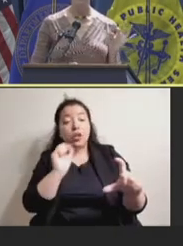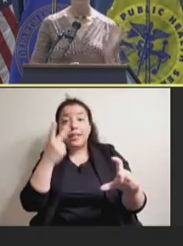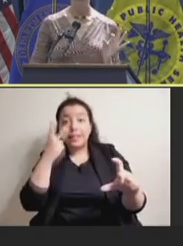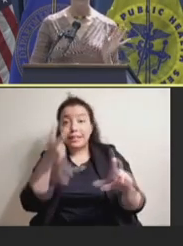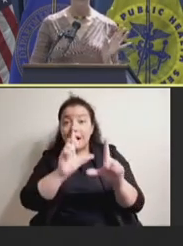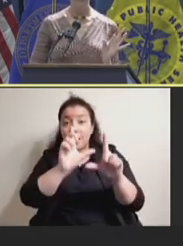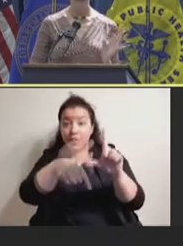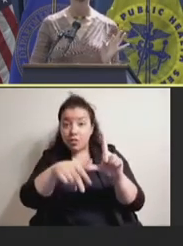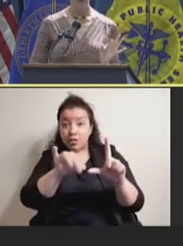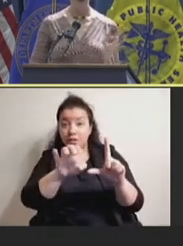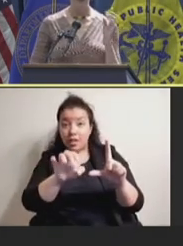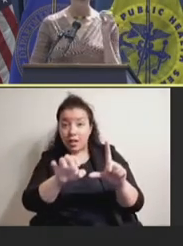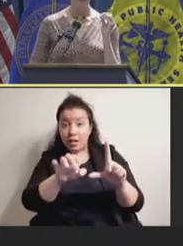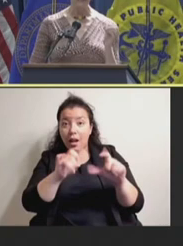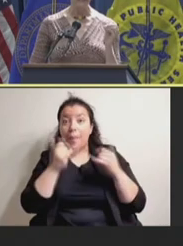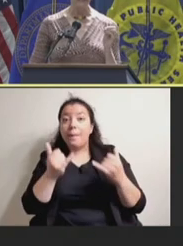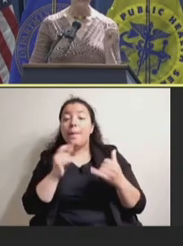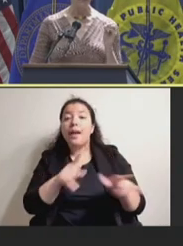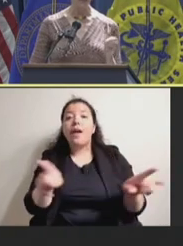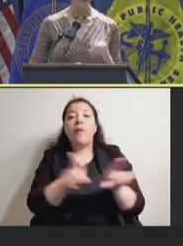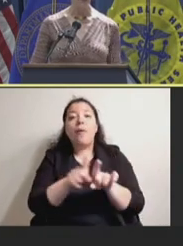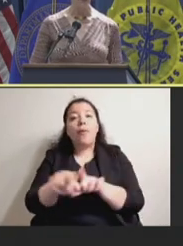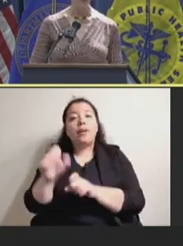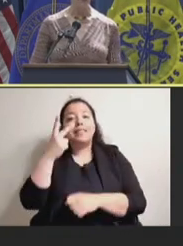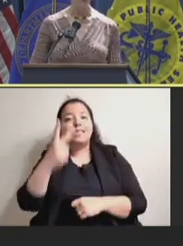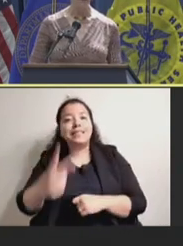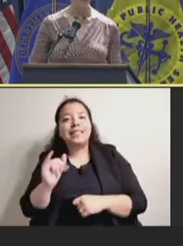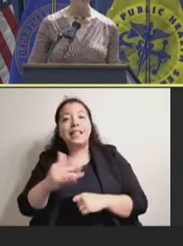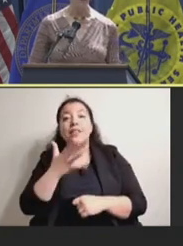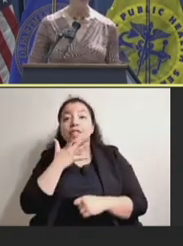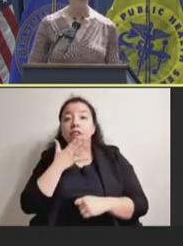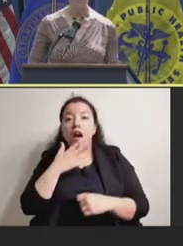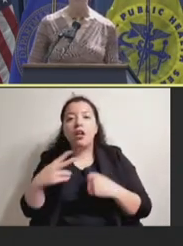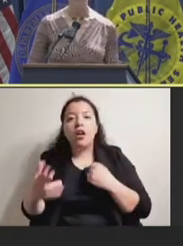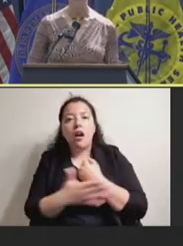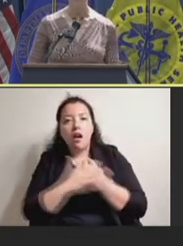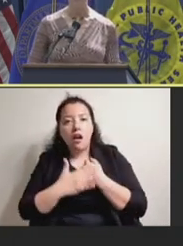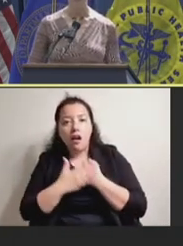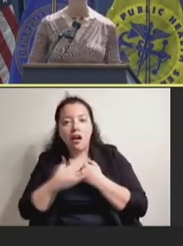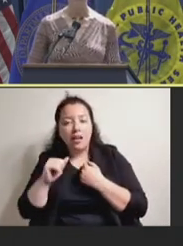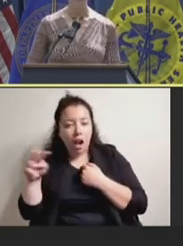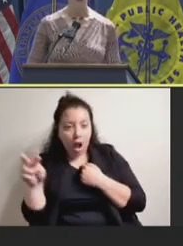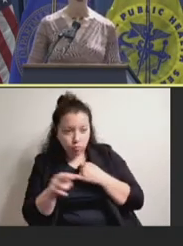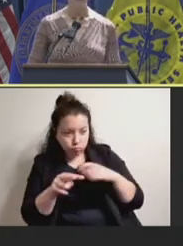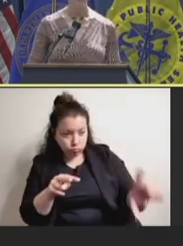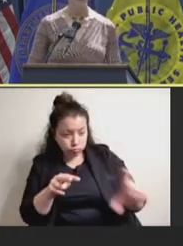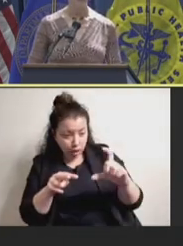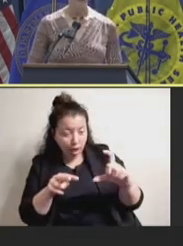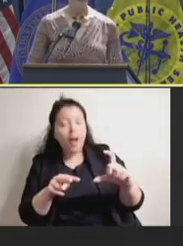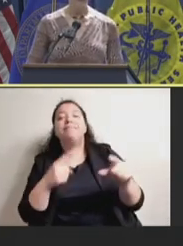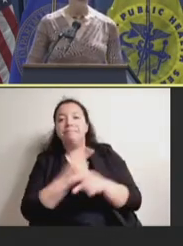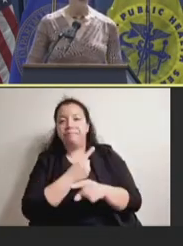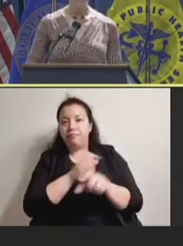can look at that vaccine bile monitor, it's an instant visual cue of whether you can use that vaccine or not.